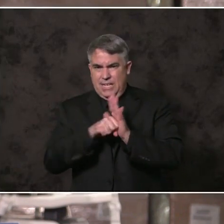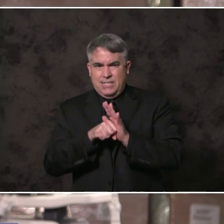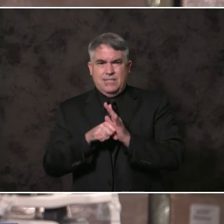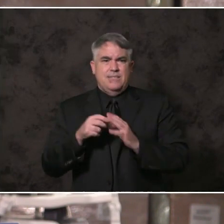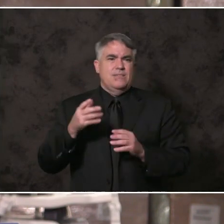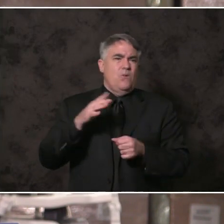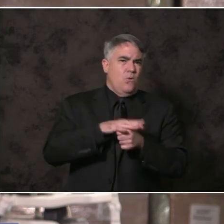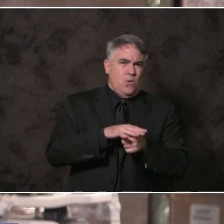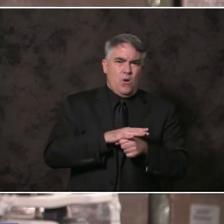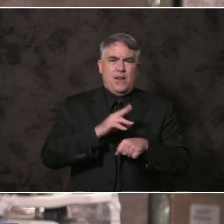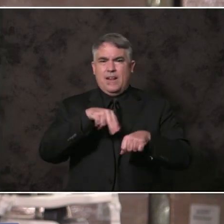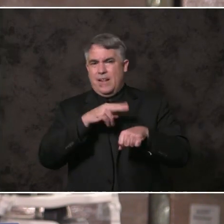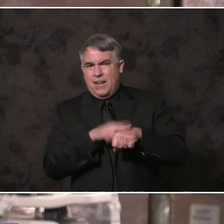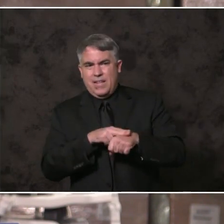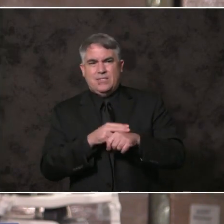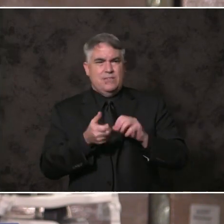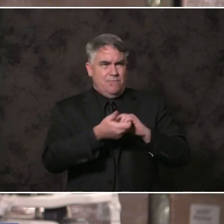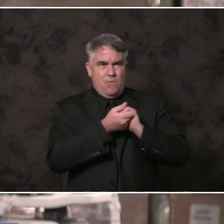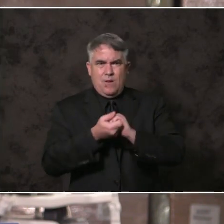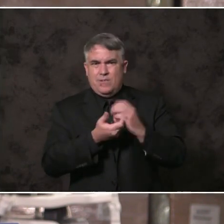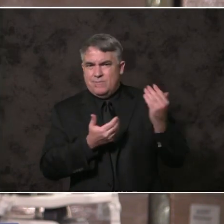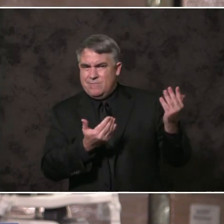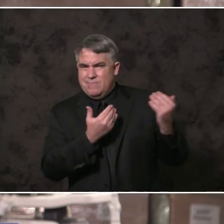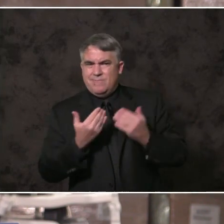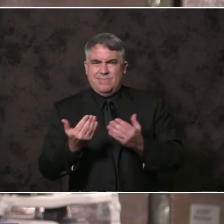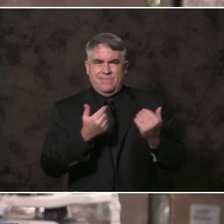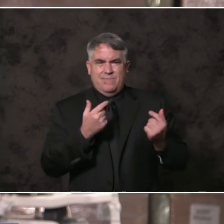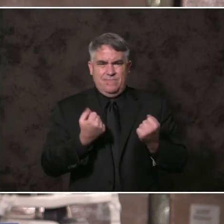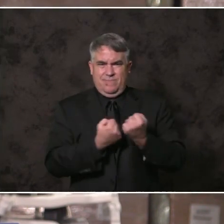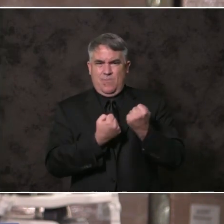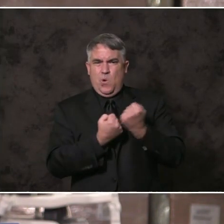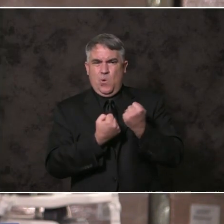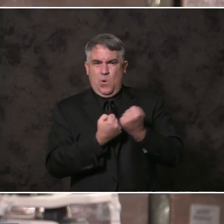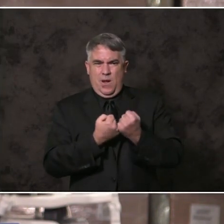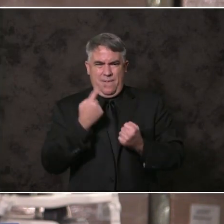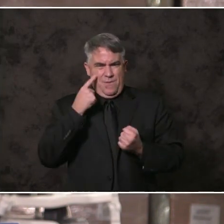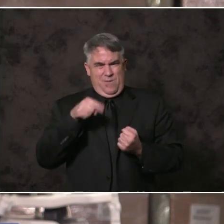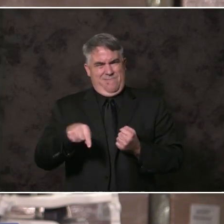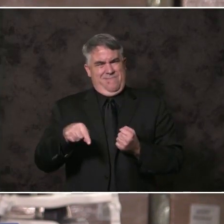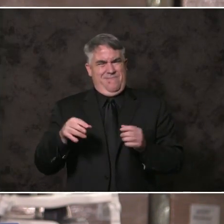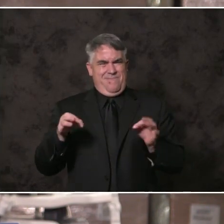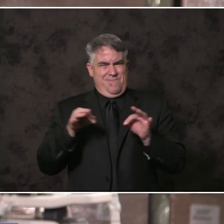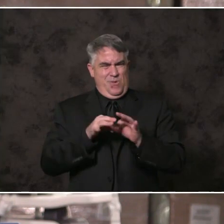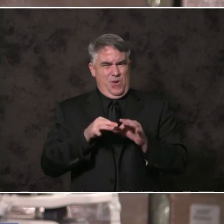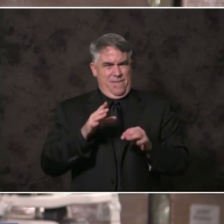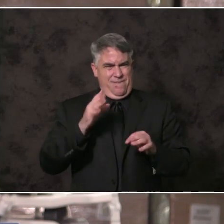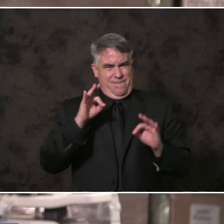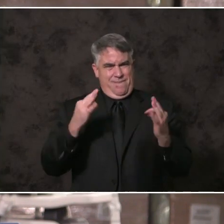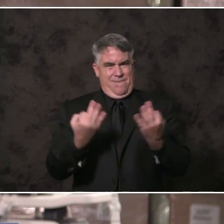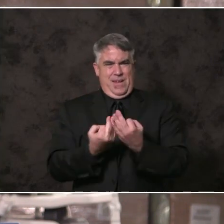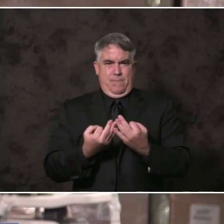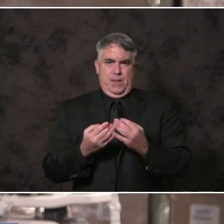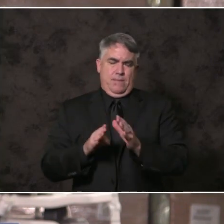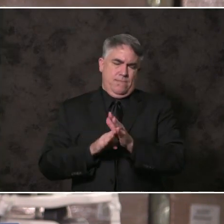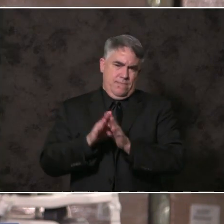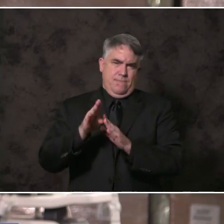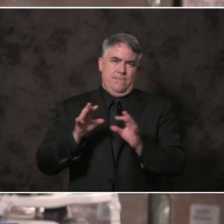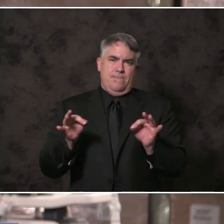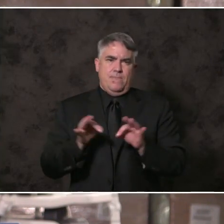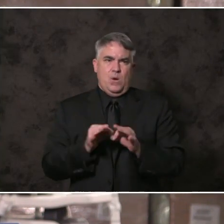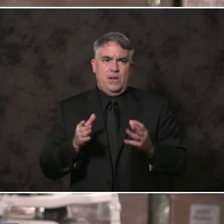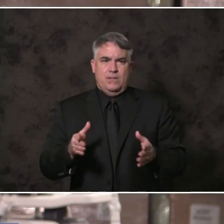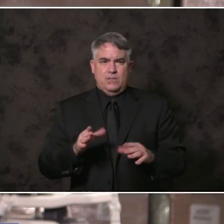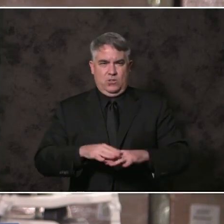enhance resources and support for the things we know are most critical for families to thrive. Early childhood education and